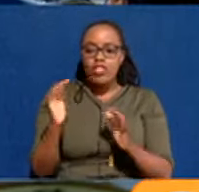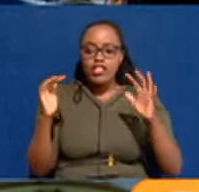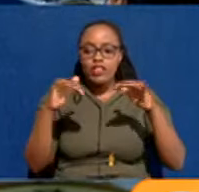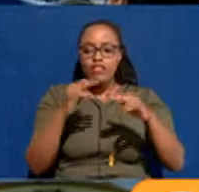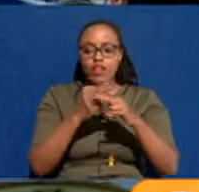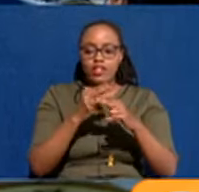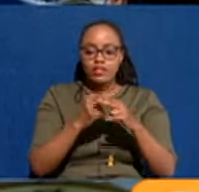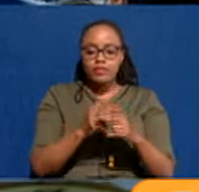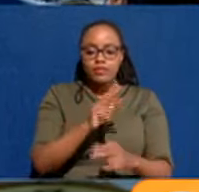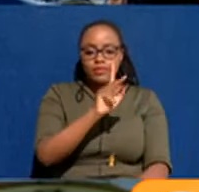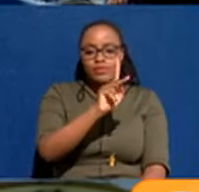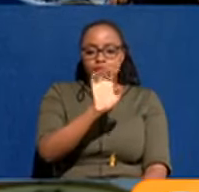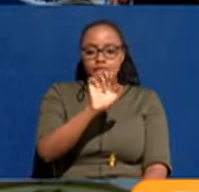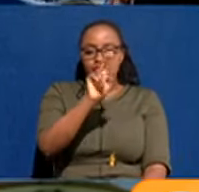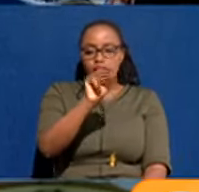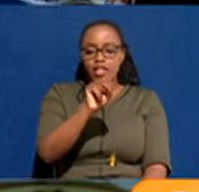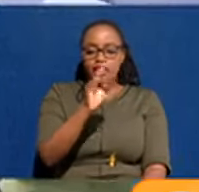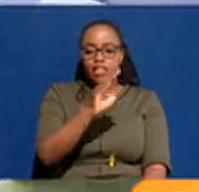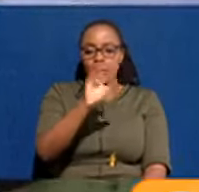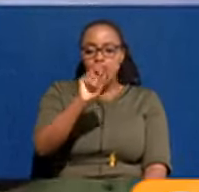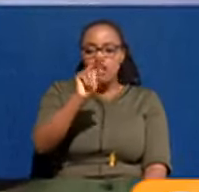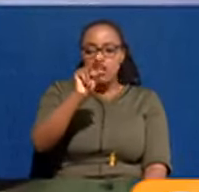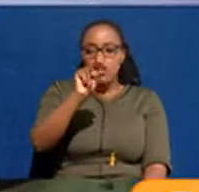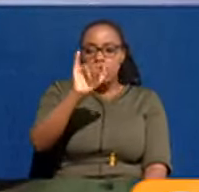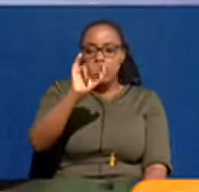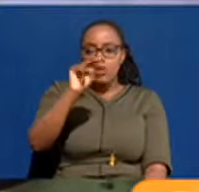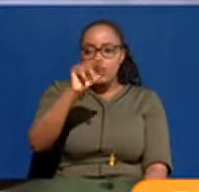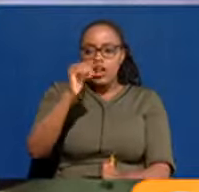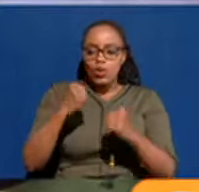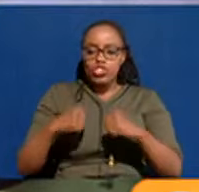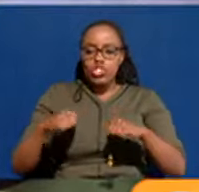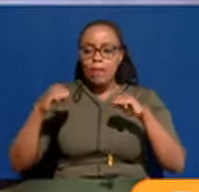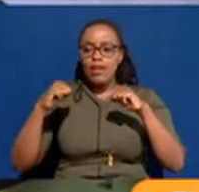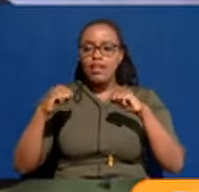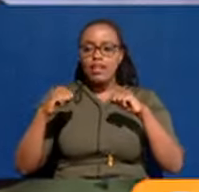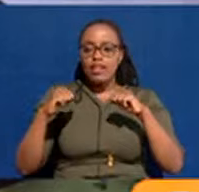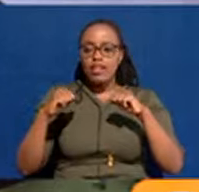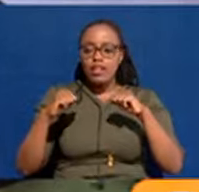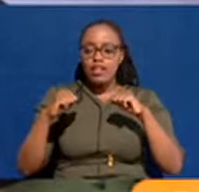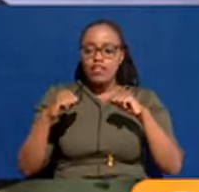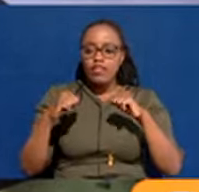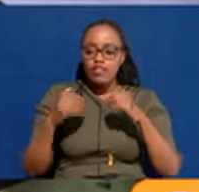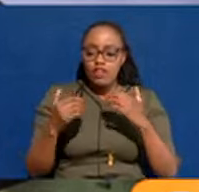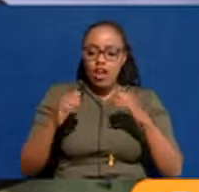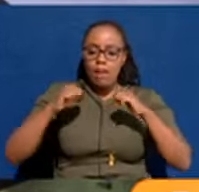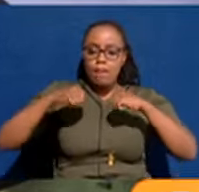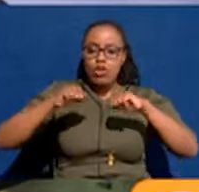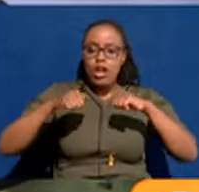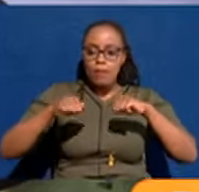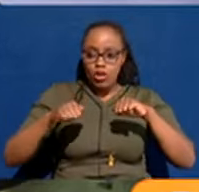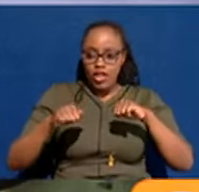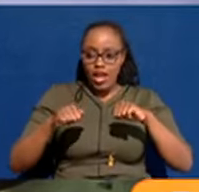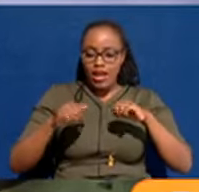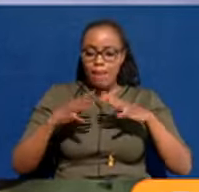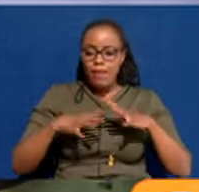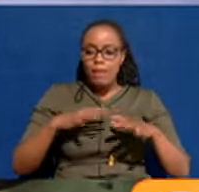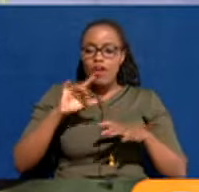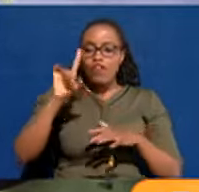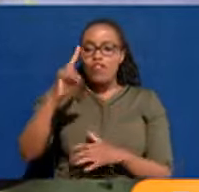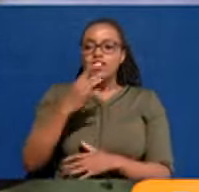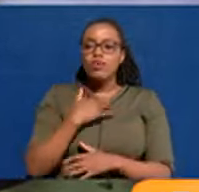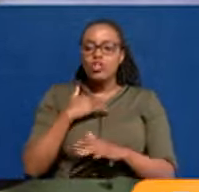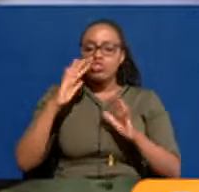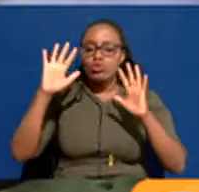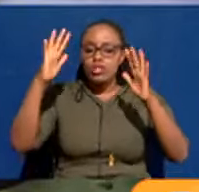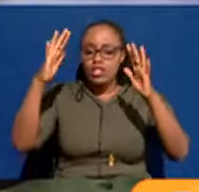My name is Ken. Ken Onyango, the chairman for Eminent Boda Boda. First and foremost, want to